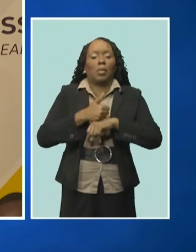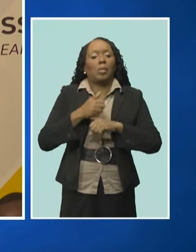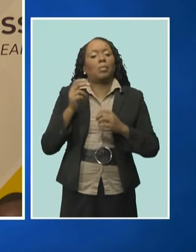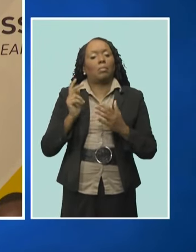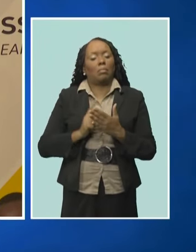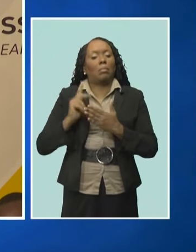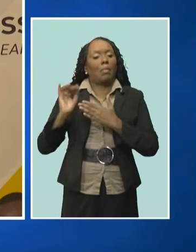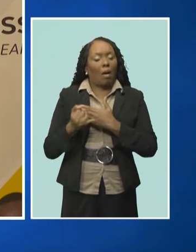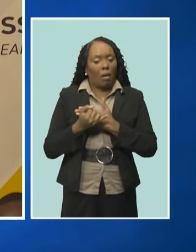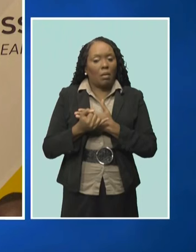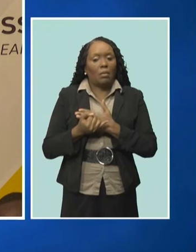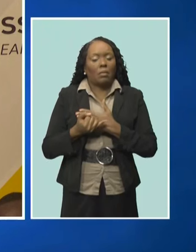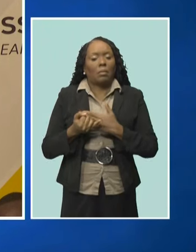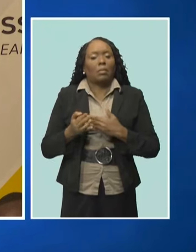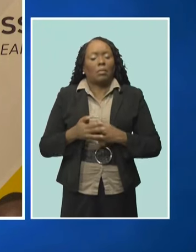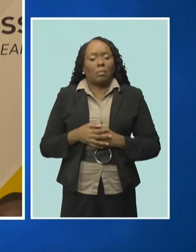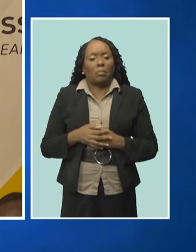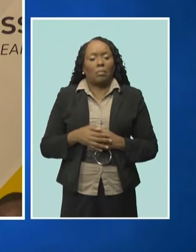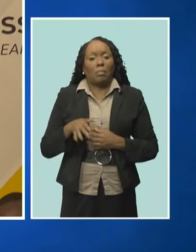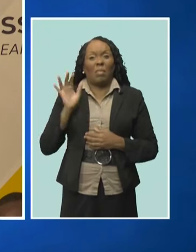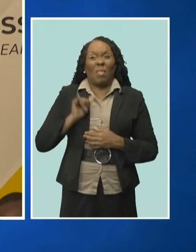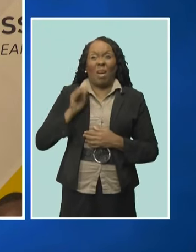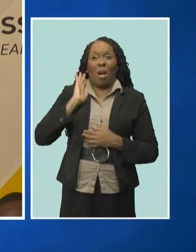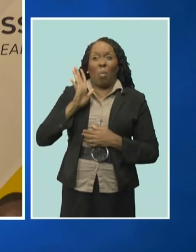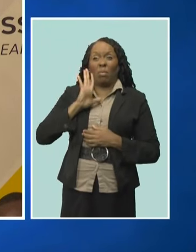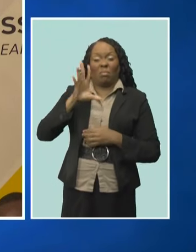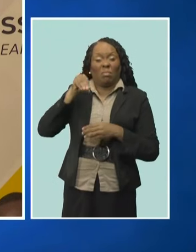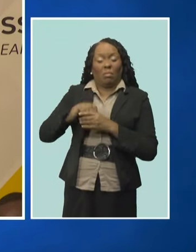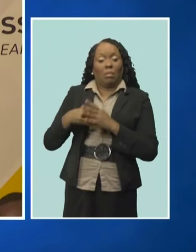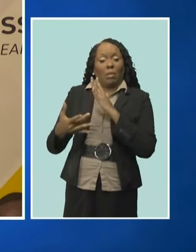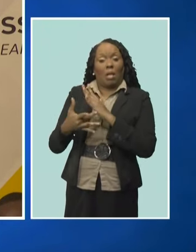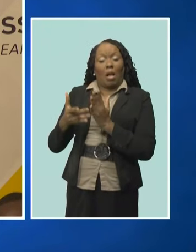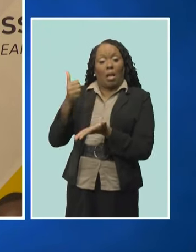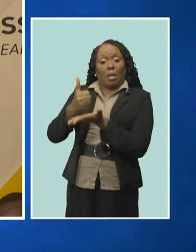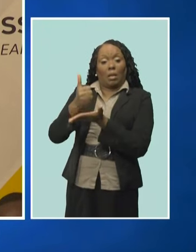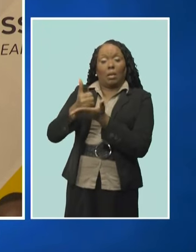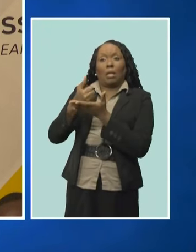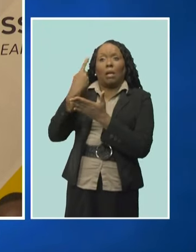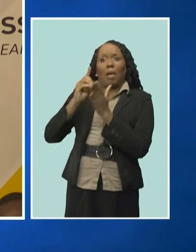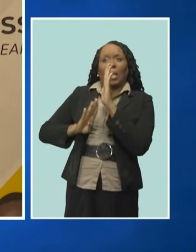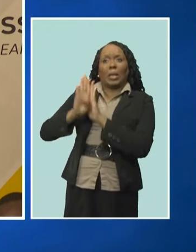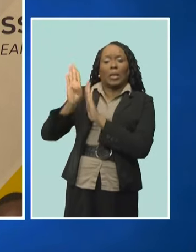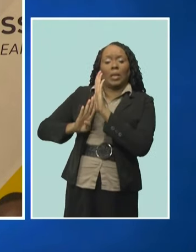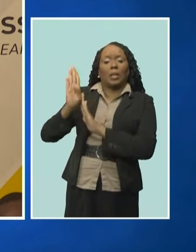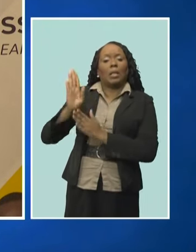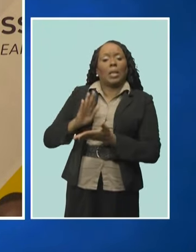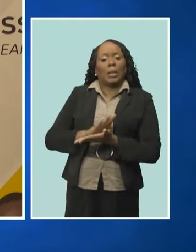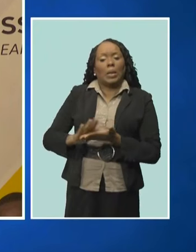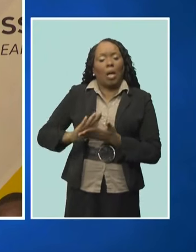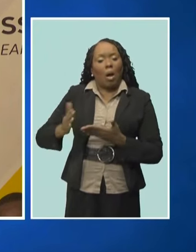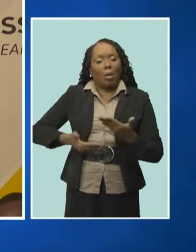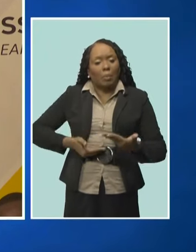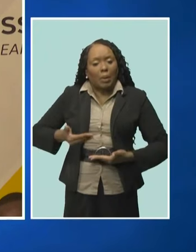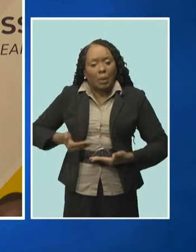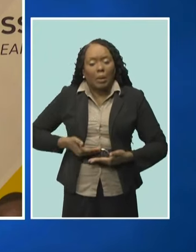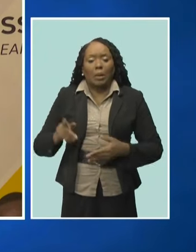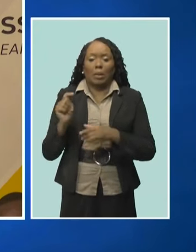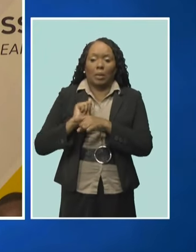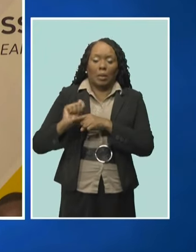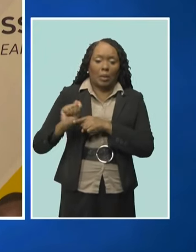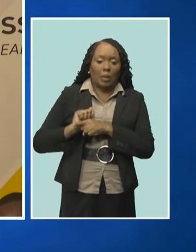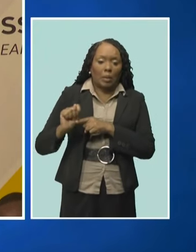And this shall also include technical assistance in the development of hospitality training content,